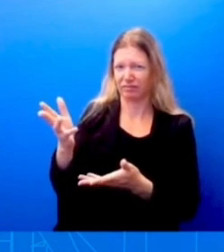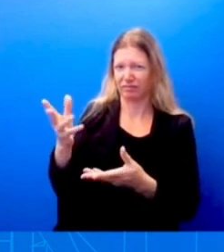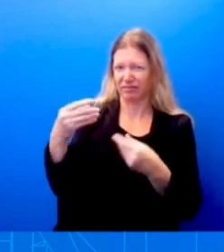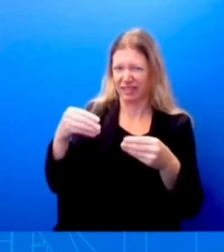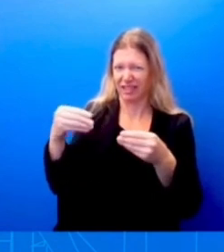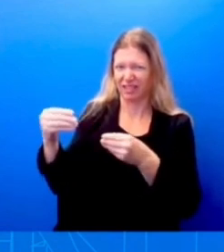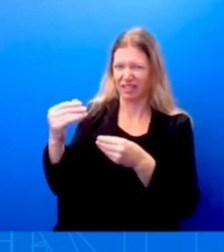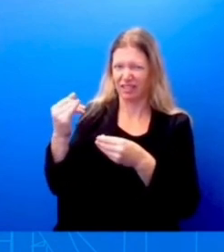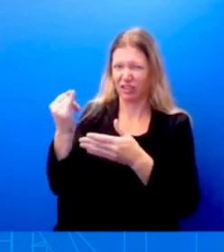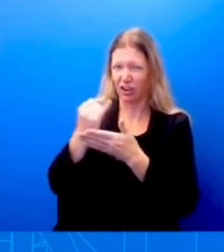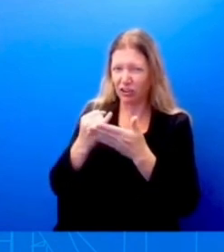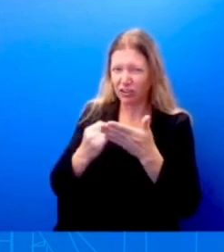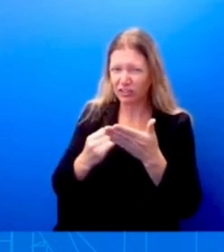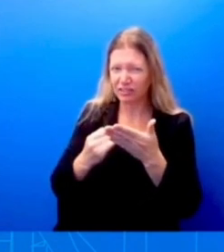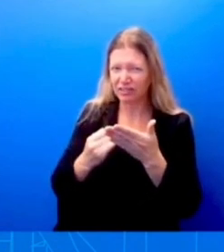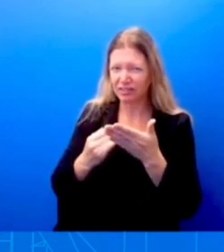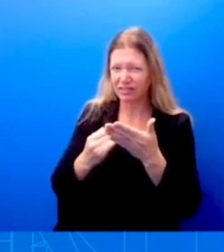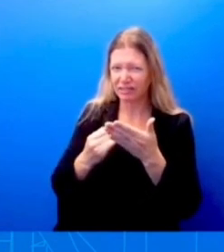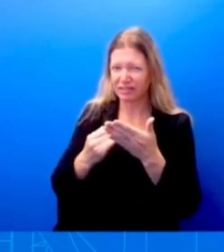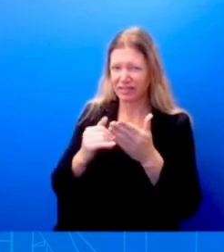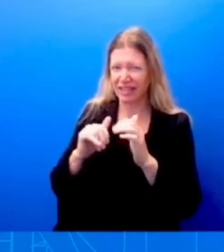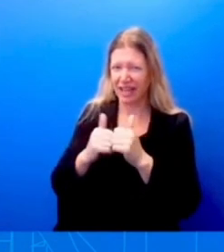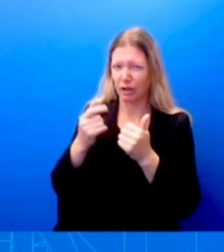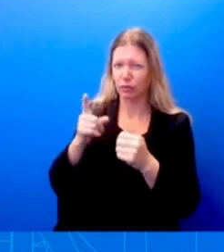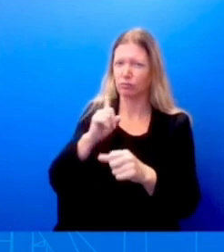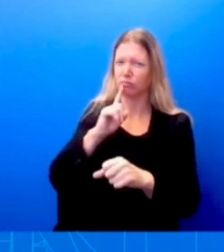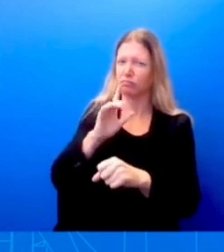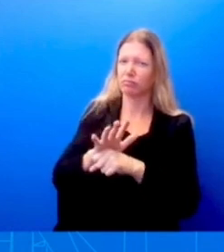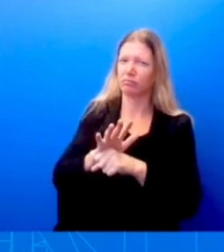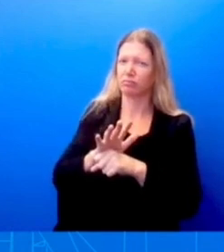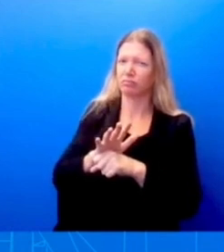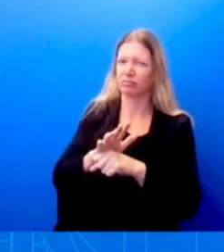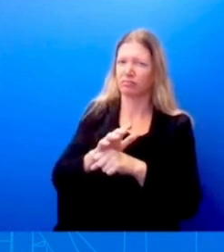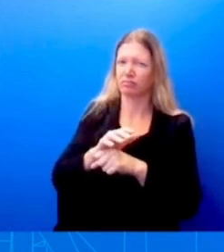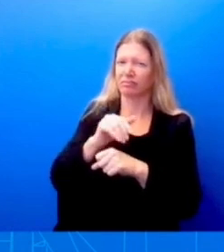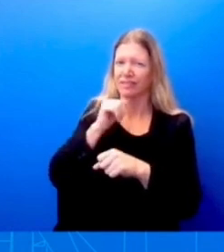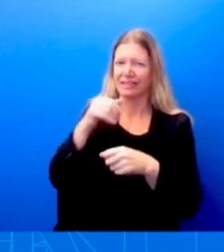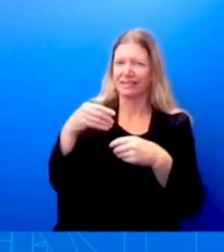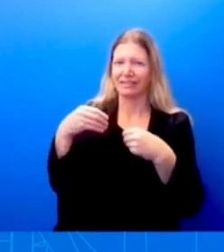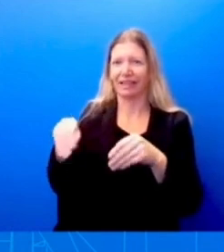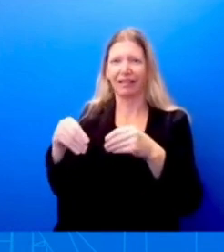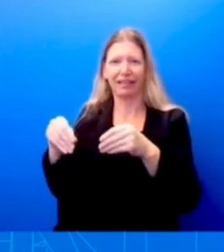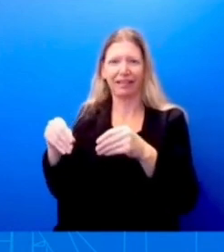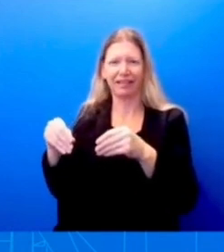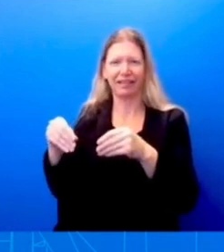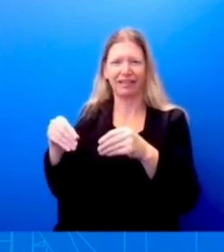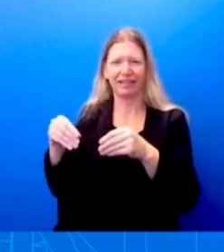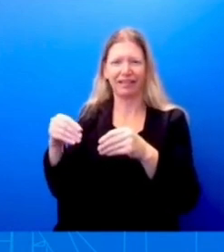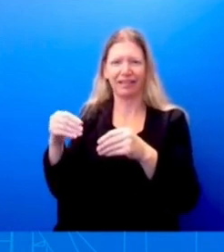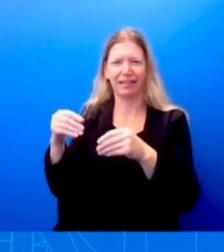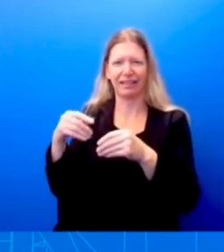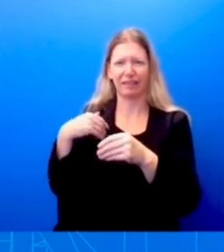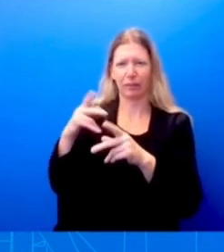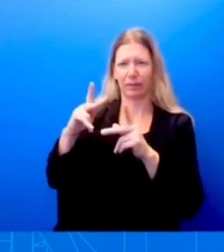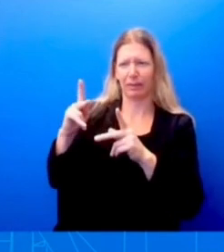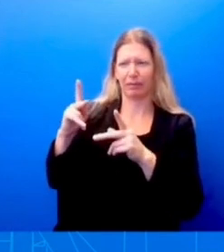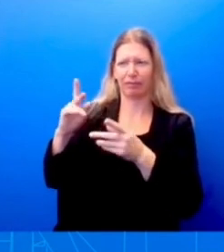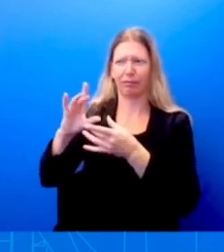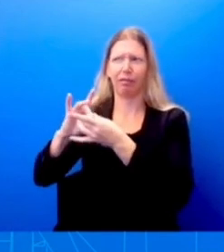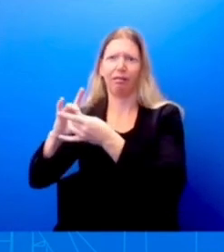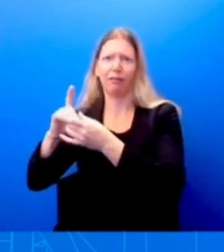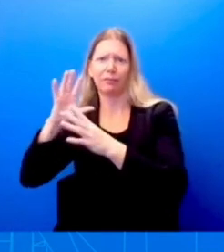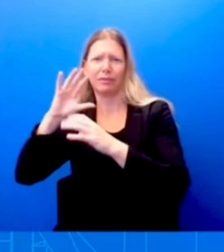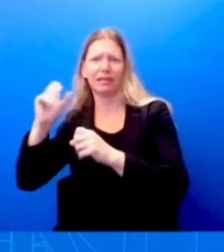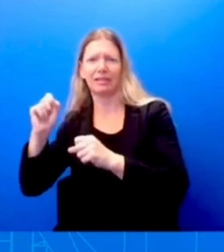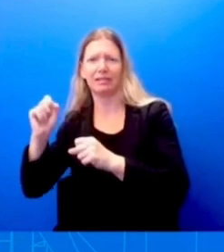a question for Hunter Biden and his representatives. It's a question of ethics at the White House. We know that the art buyers got a job from the